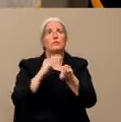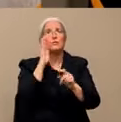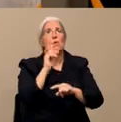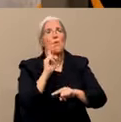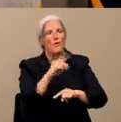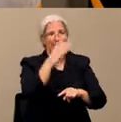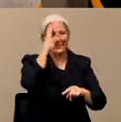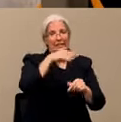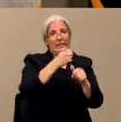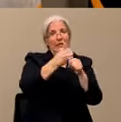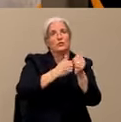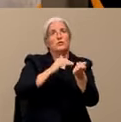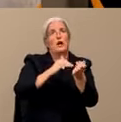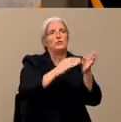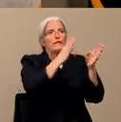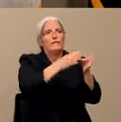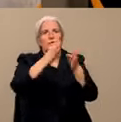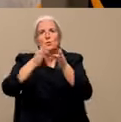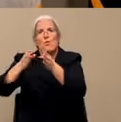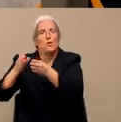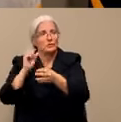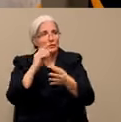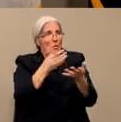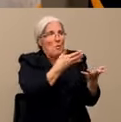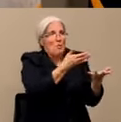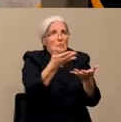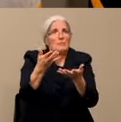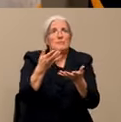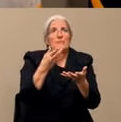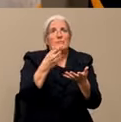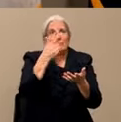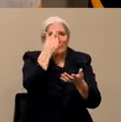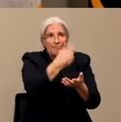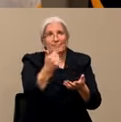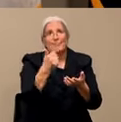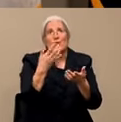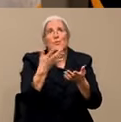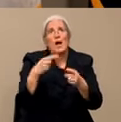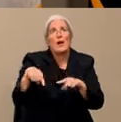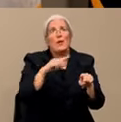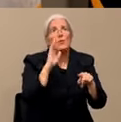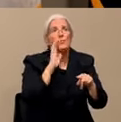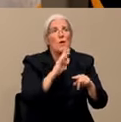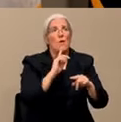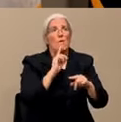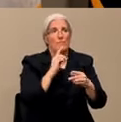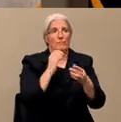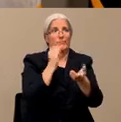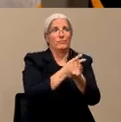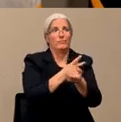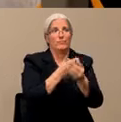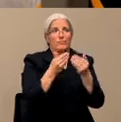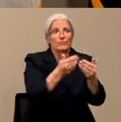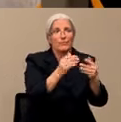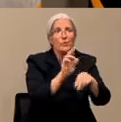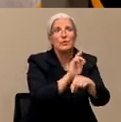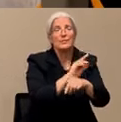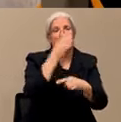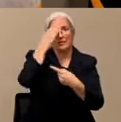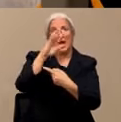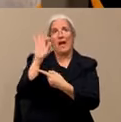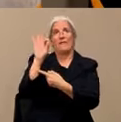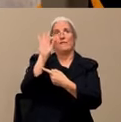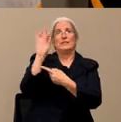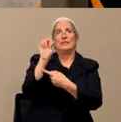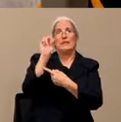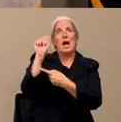But in general, it's not FDA approved for this. And I think it should be done under a study to